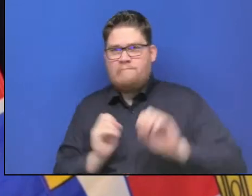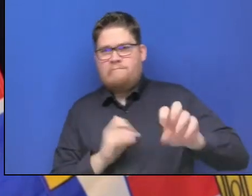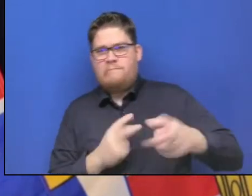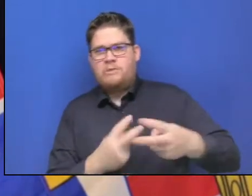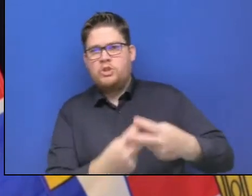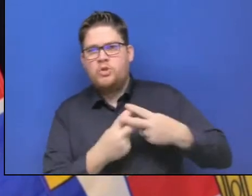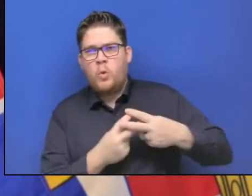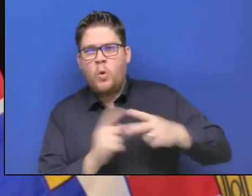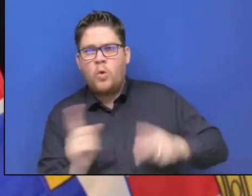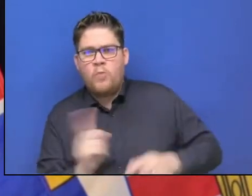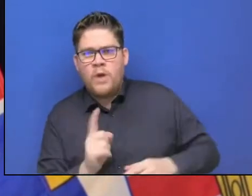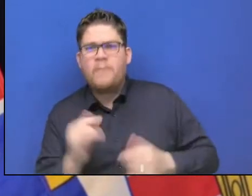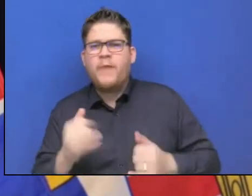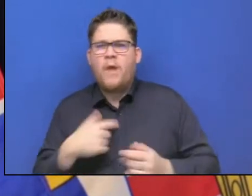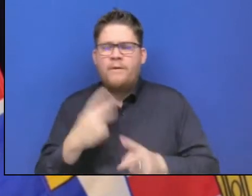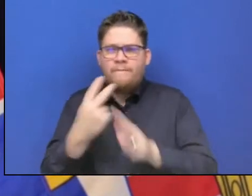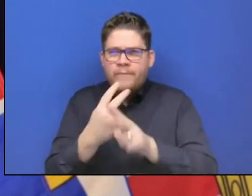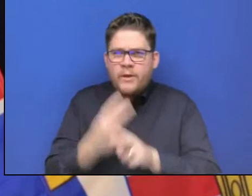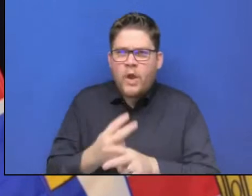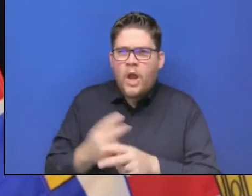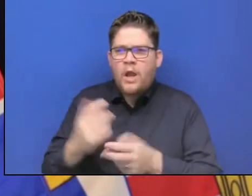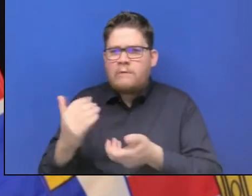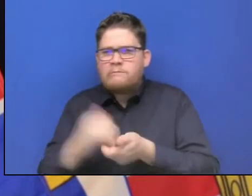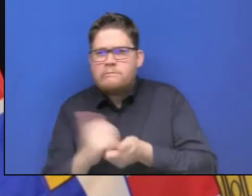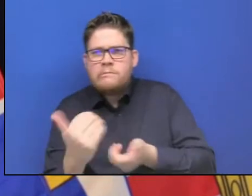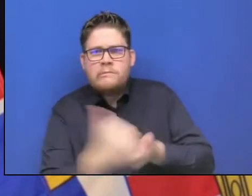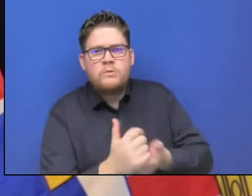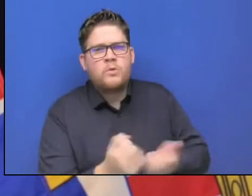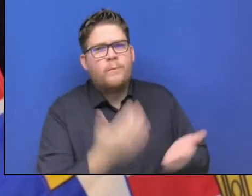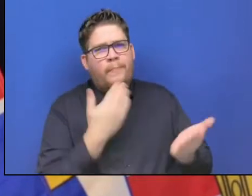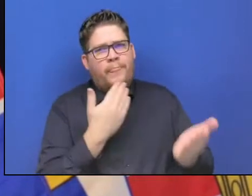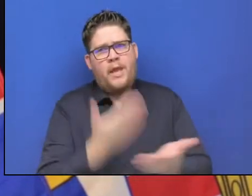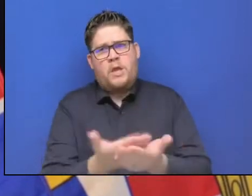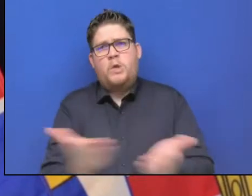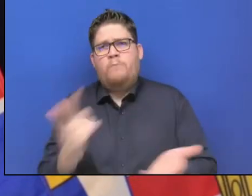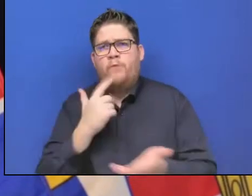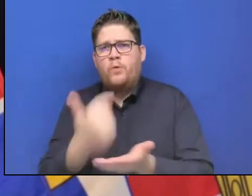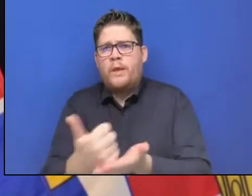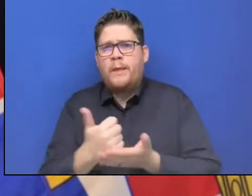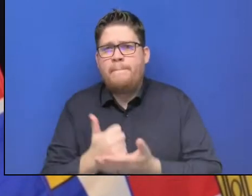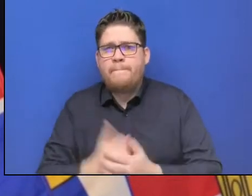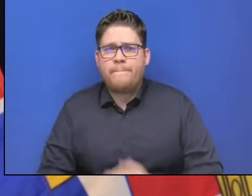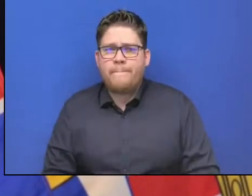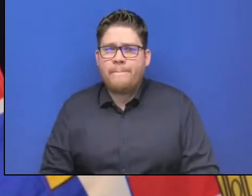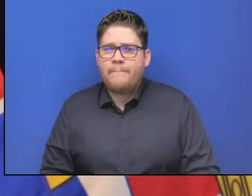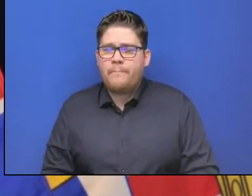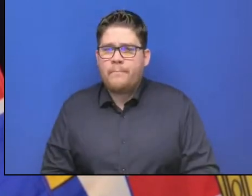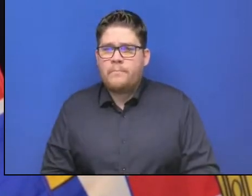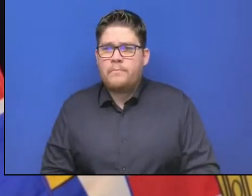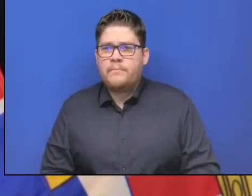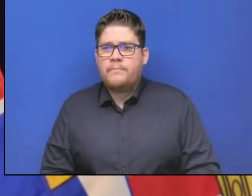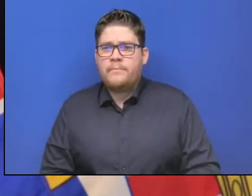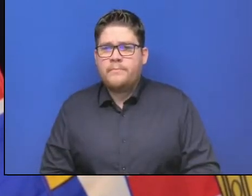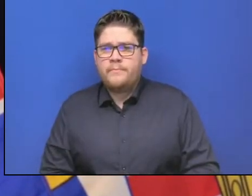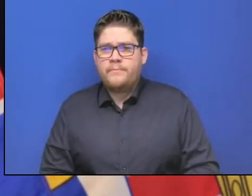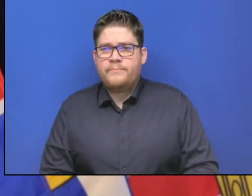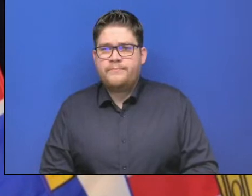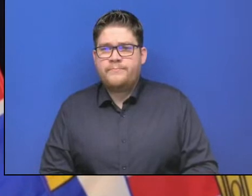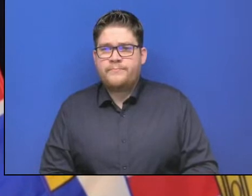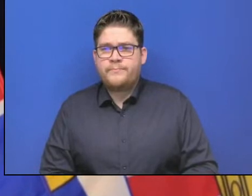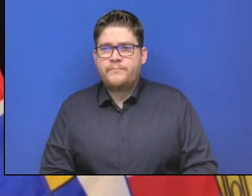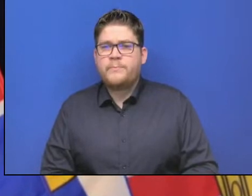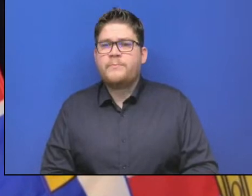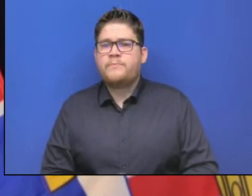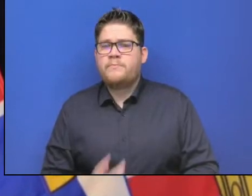helping us manage this. So thanks to them as well. To wrap up today, I'm just going to leave you with a short story